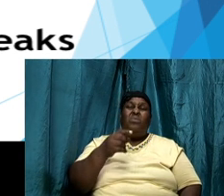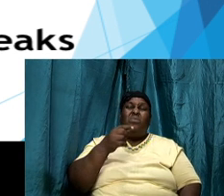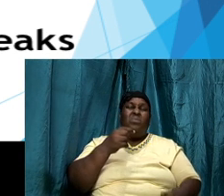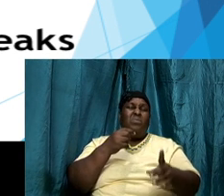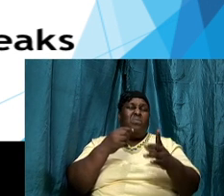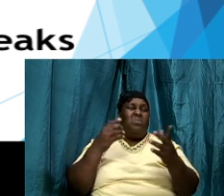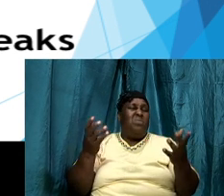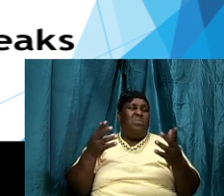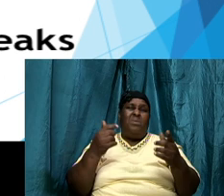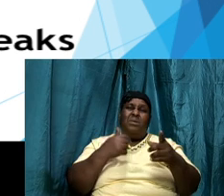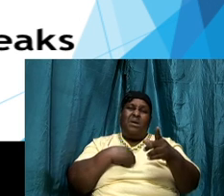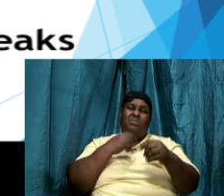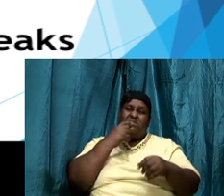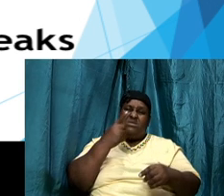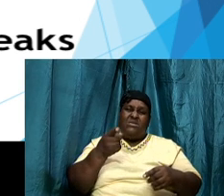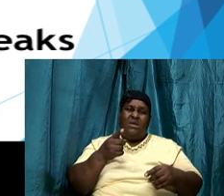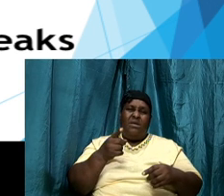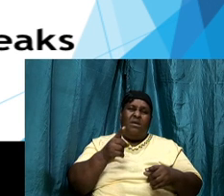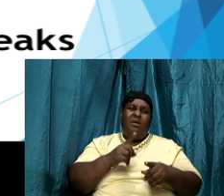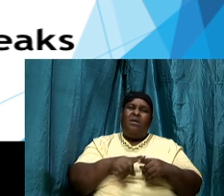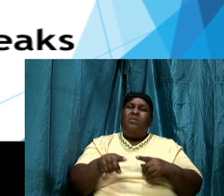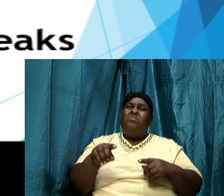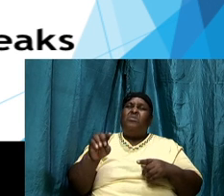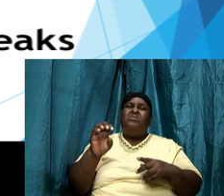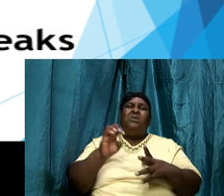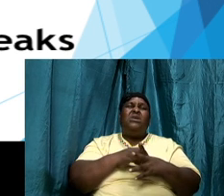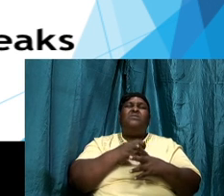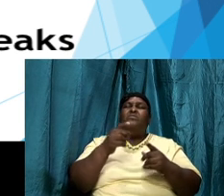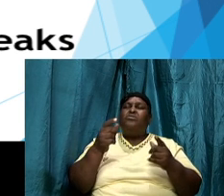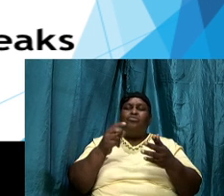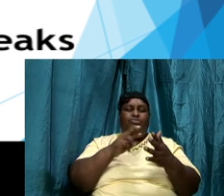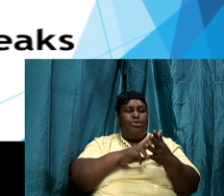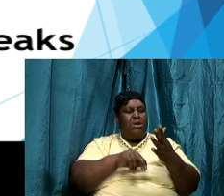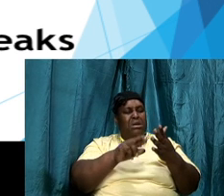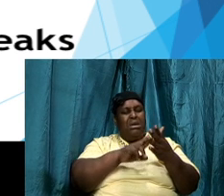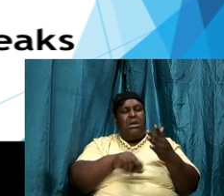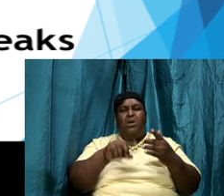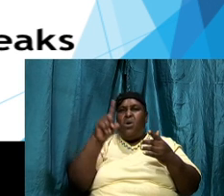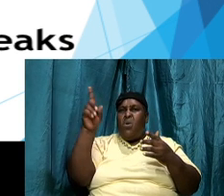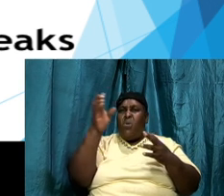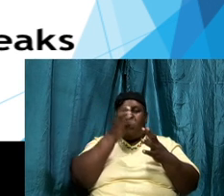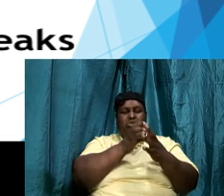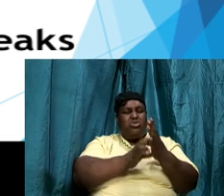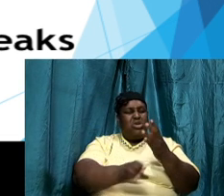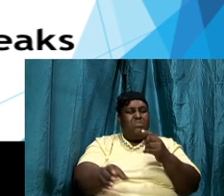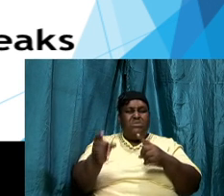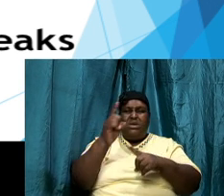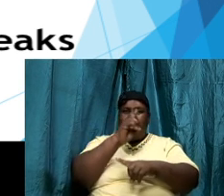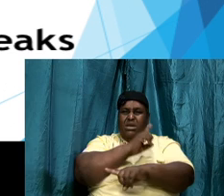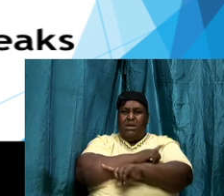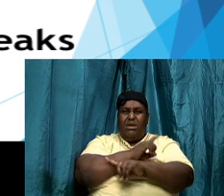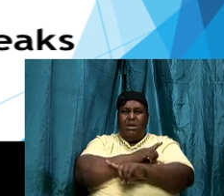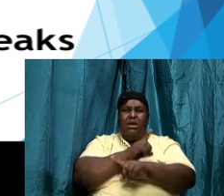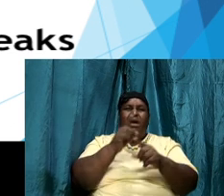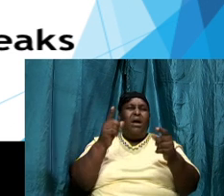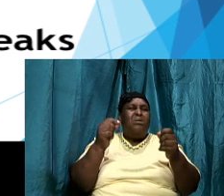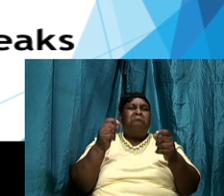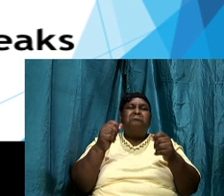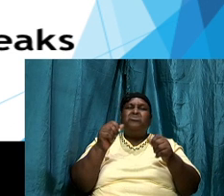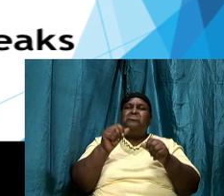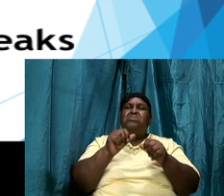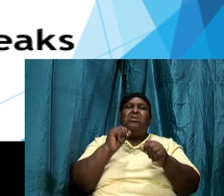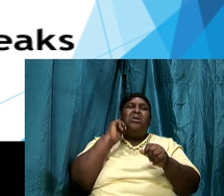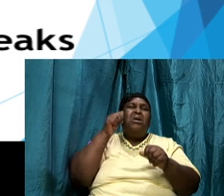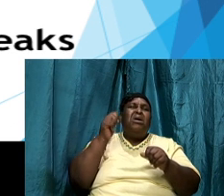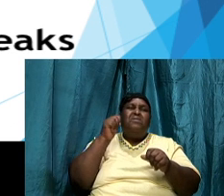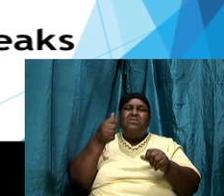we do but one chapter a day and we do it every day at